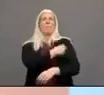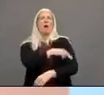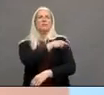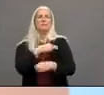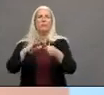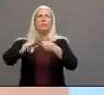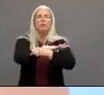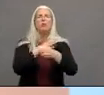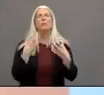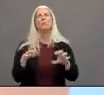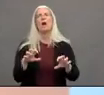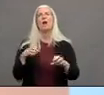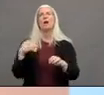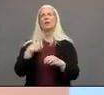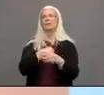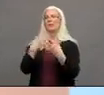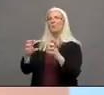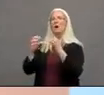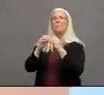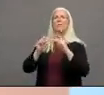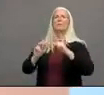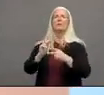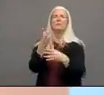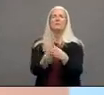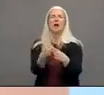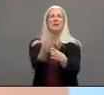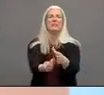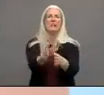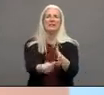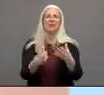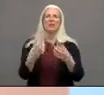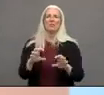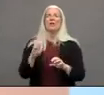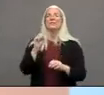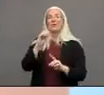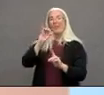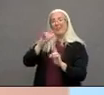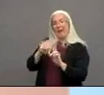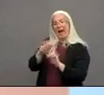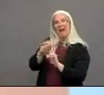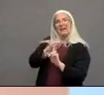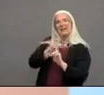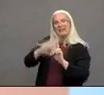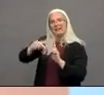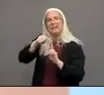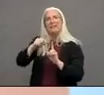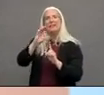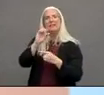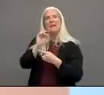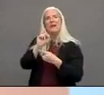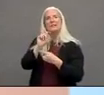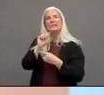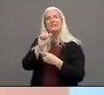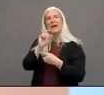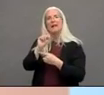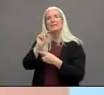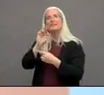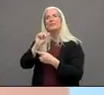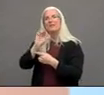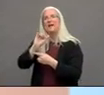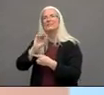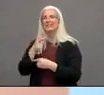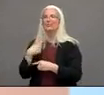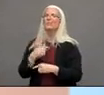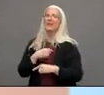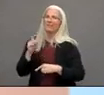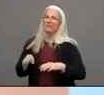death we have to have a robust contact tracing and case investigation unit so the significant work that the public health nurses and that unit have